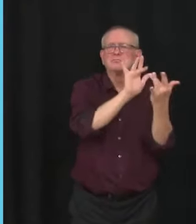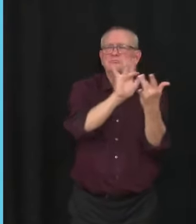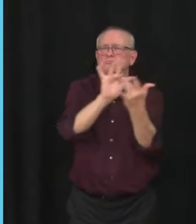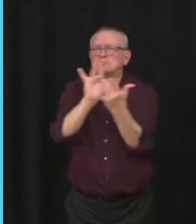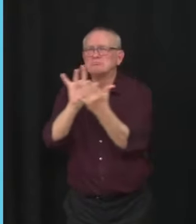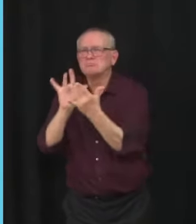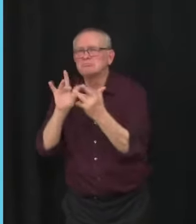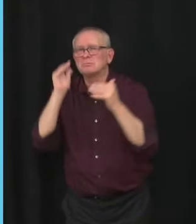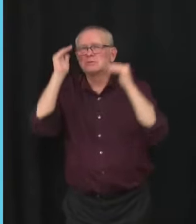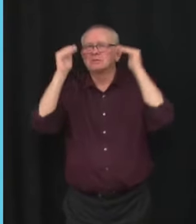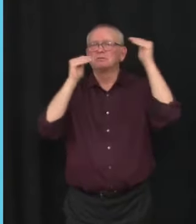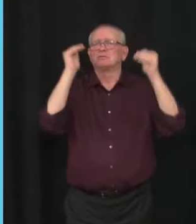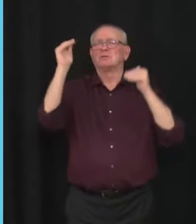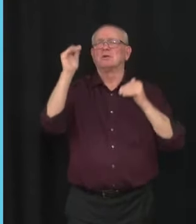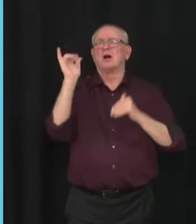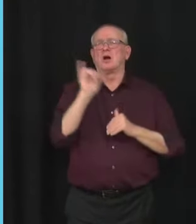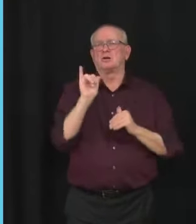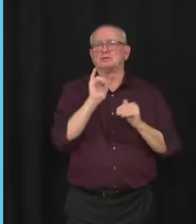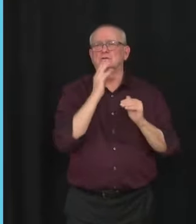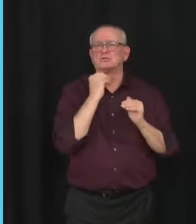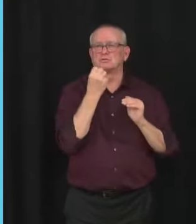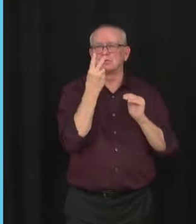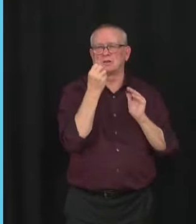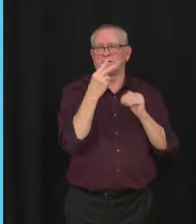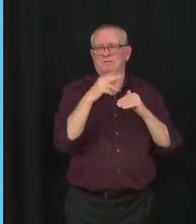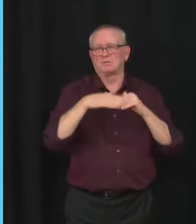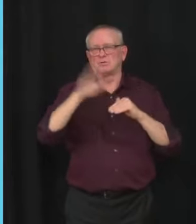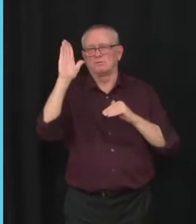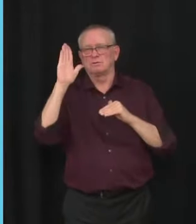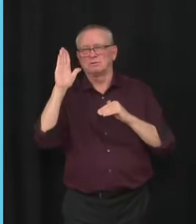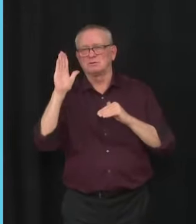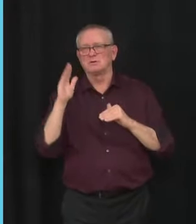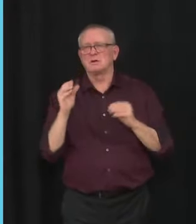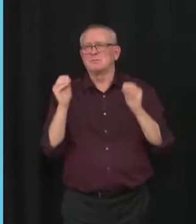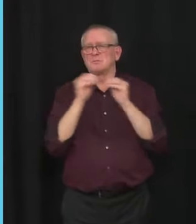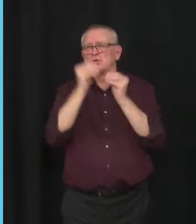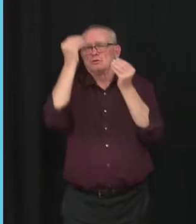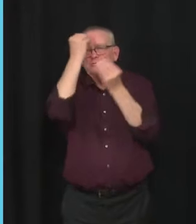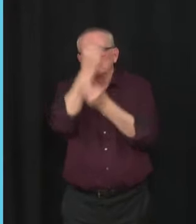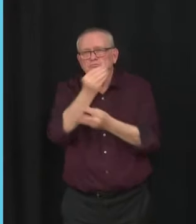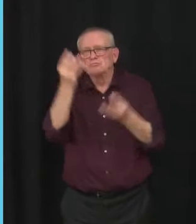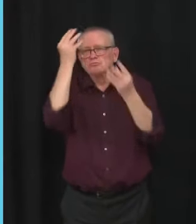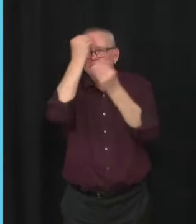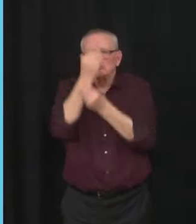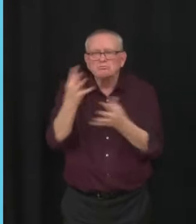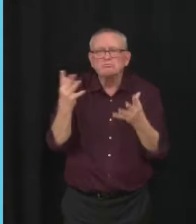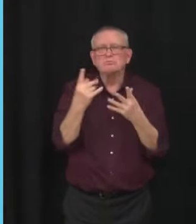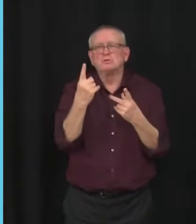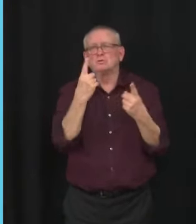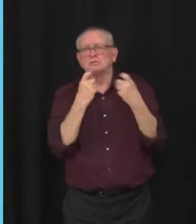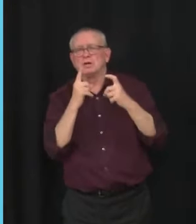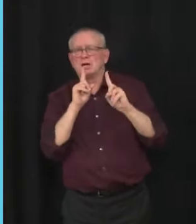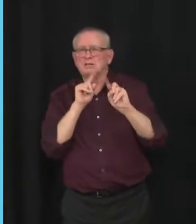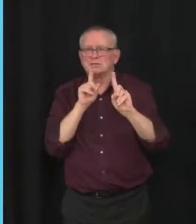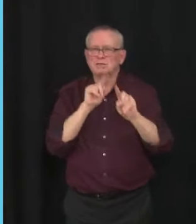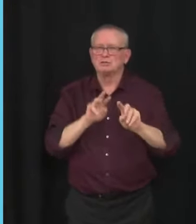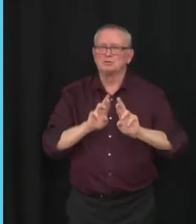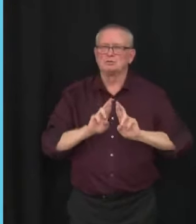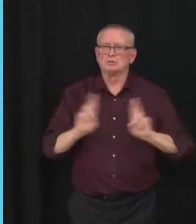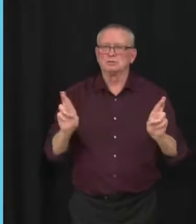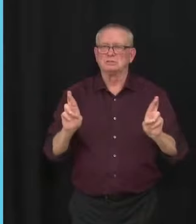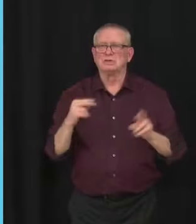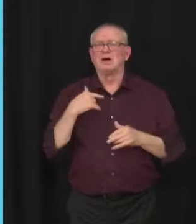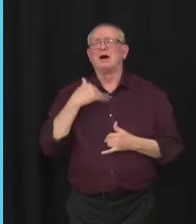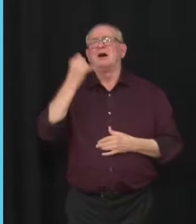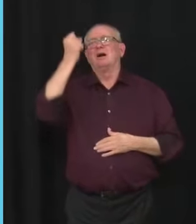as well as be able to provide information and answer questions for parents who may have questions about the